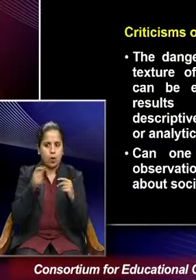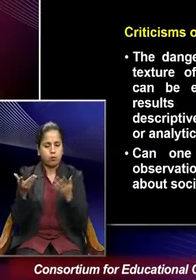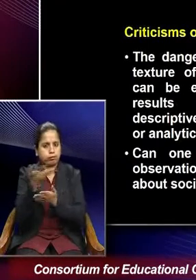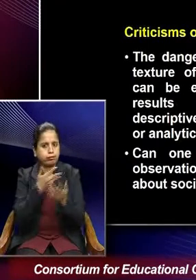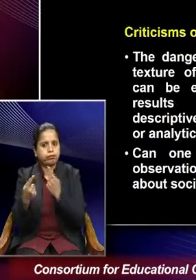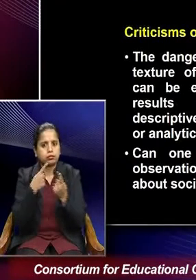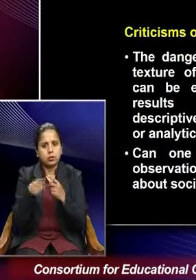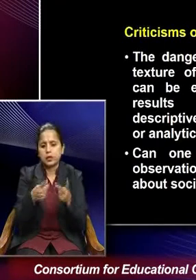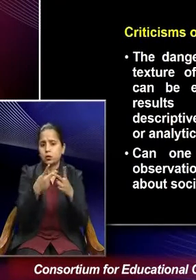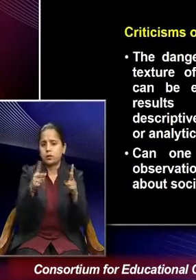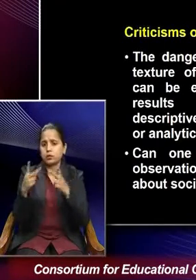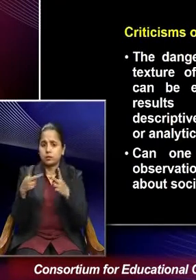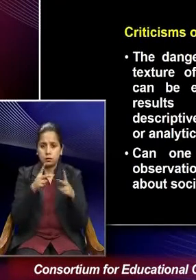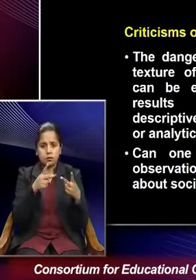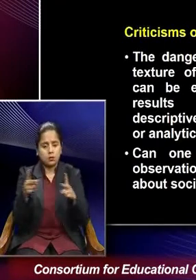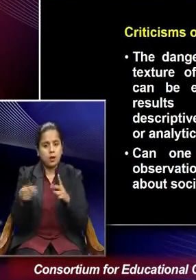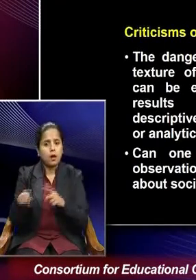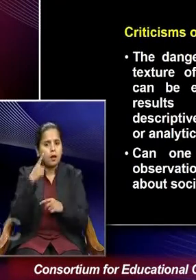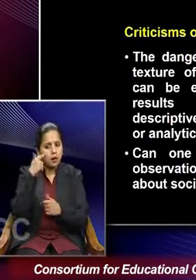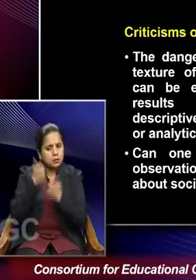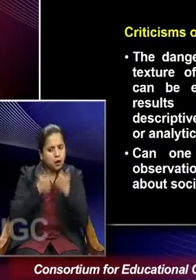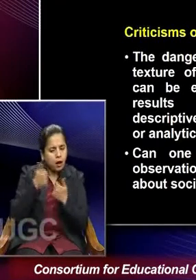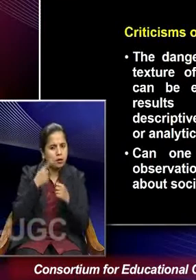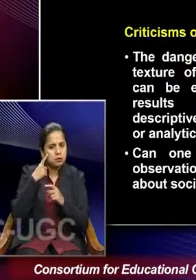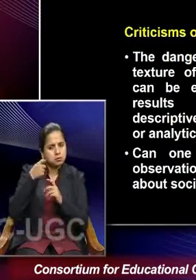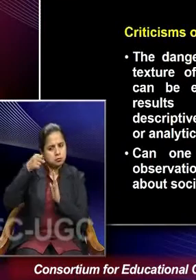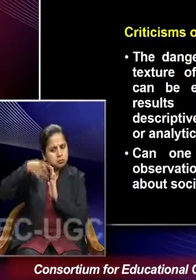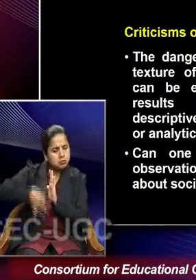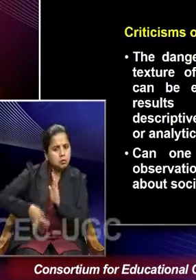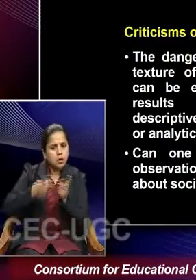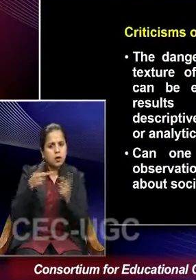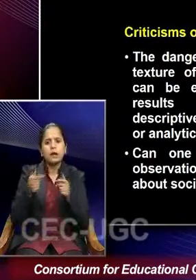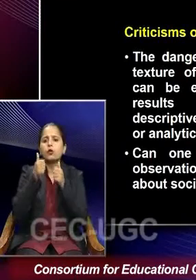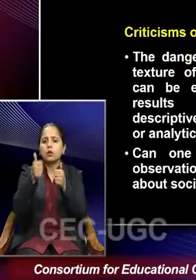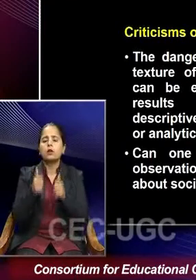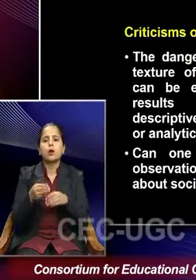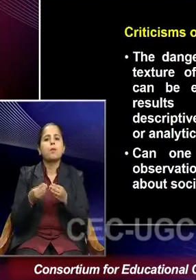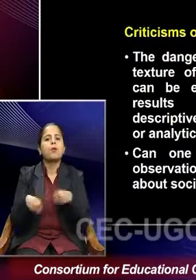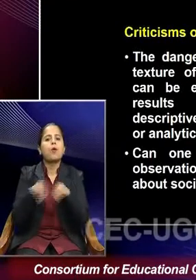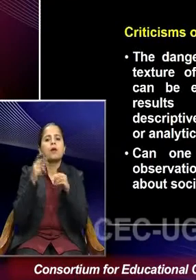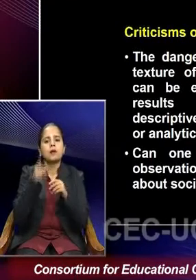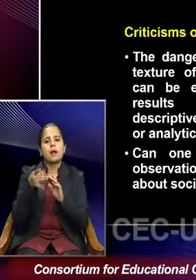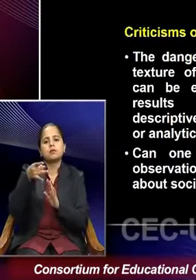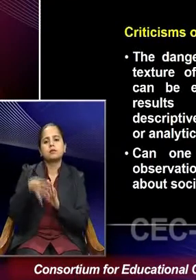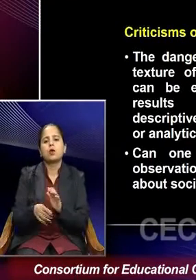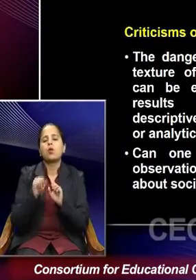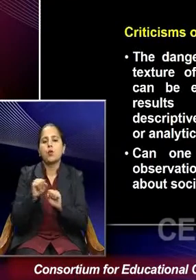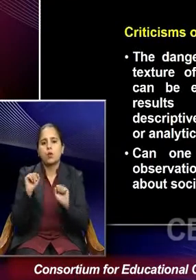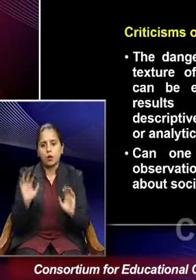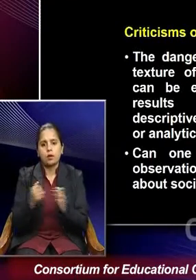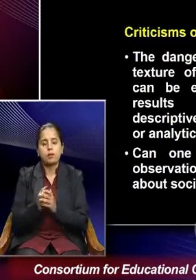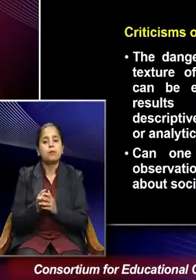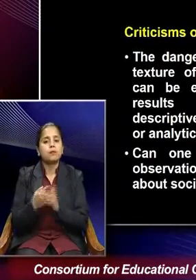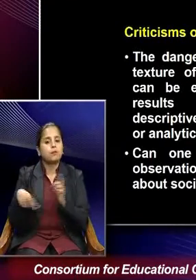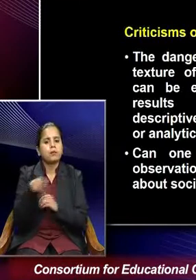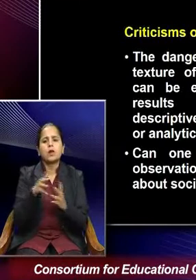will differ. It is examined in detail. The result is more descriptive. So what will